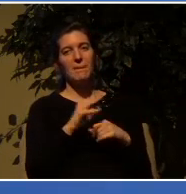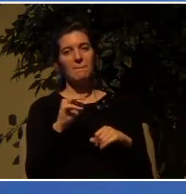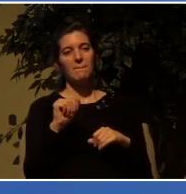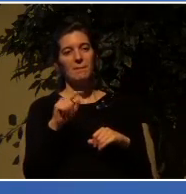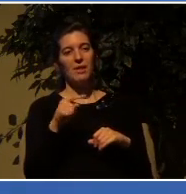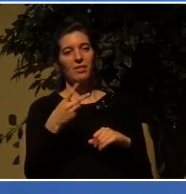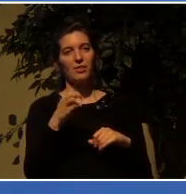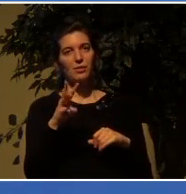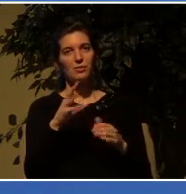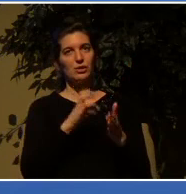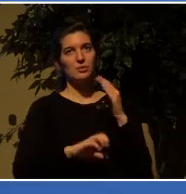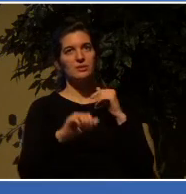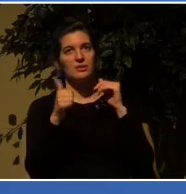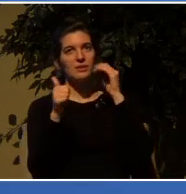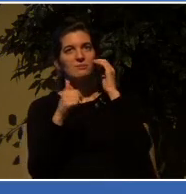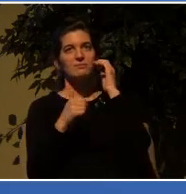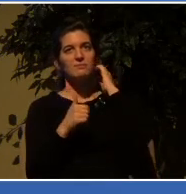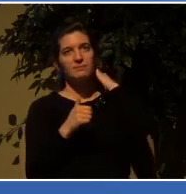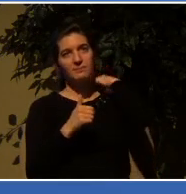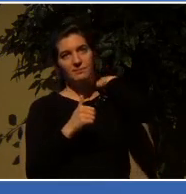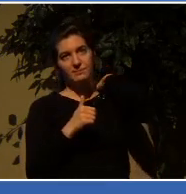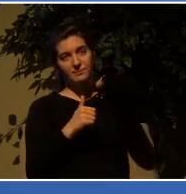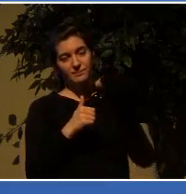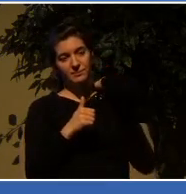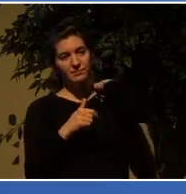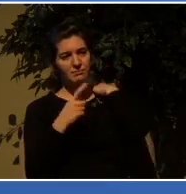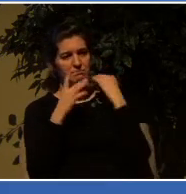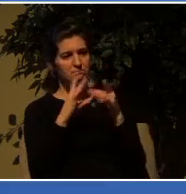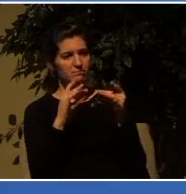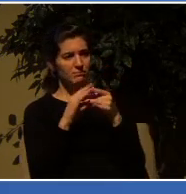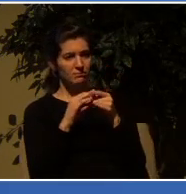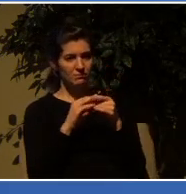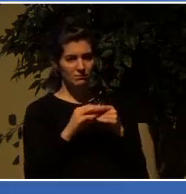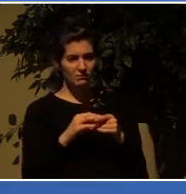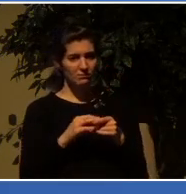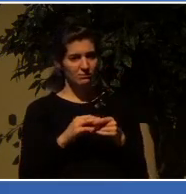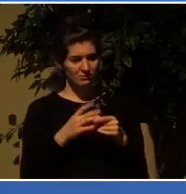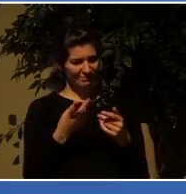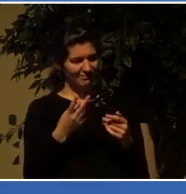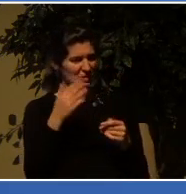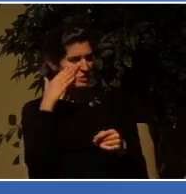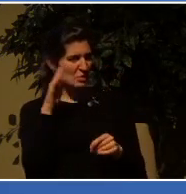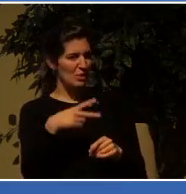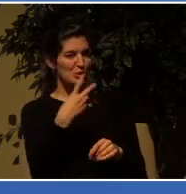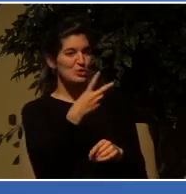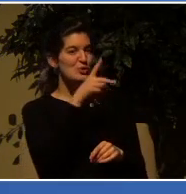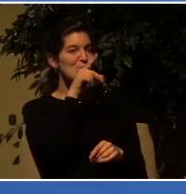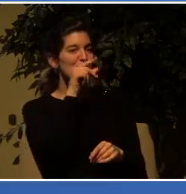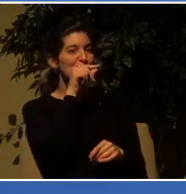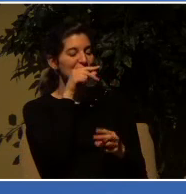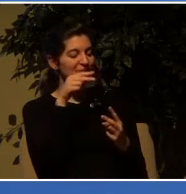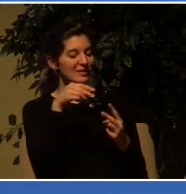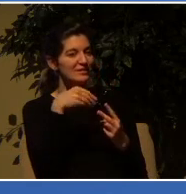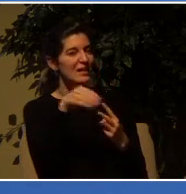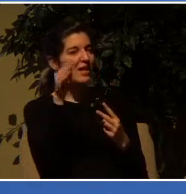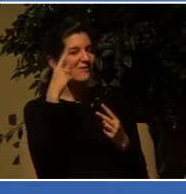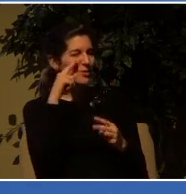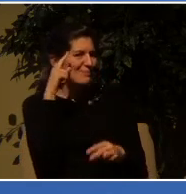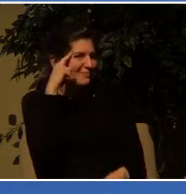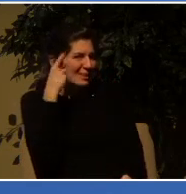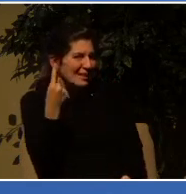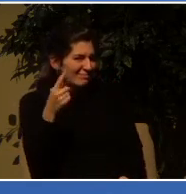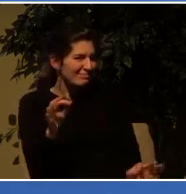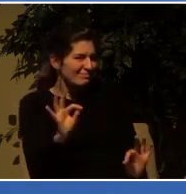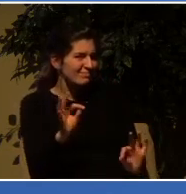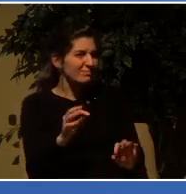10, he sent out his disciples are not two sparrows sold for a penny. Not one of them will fall to the ground apart from the will of your father